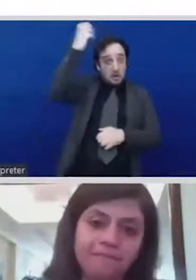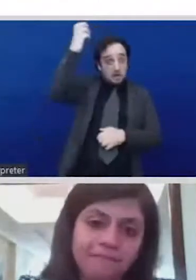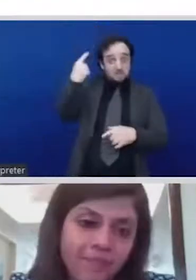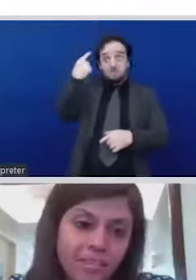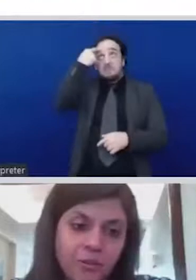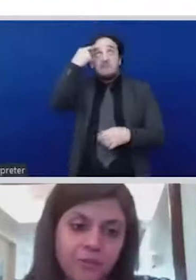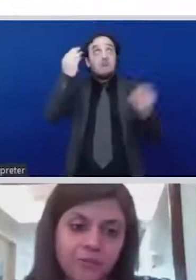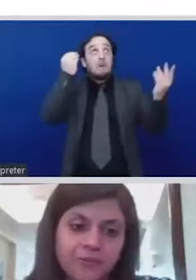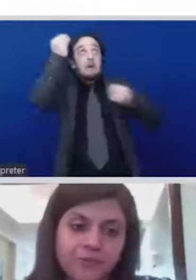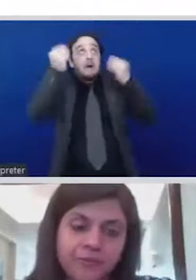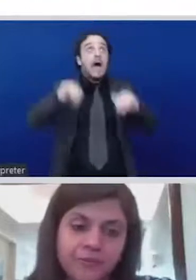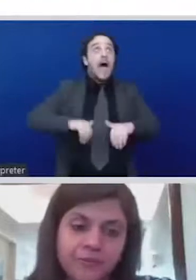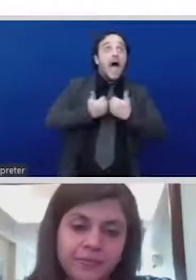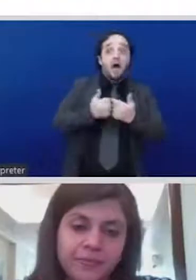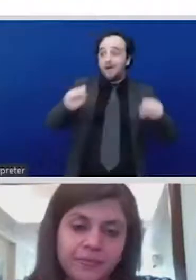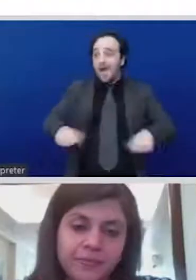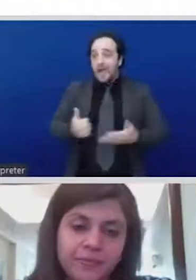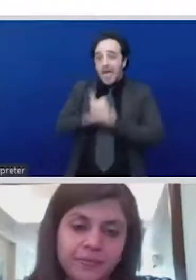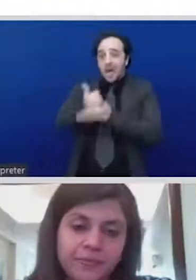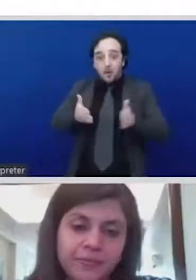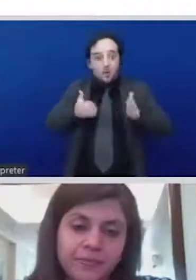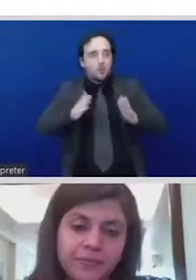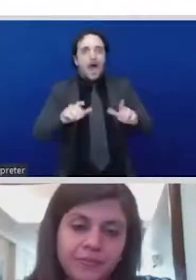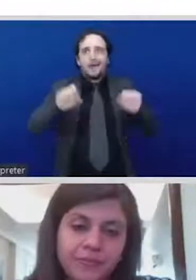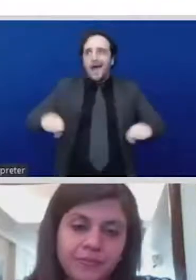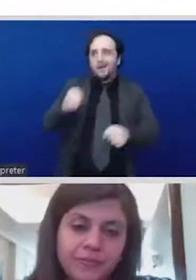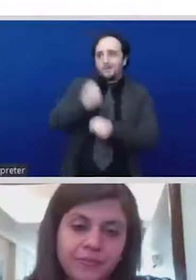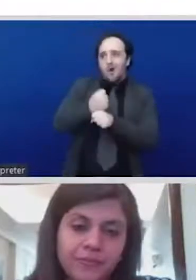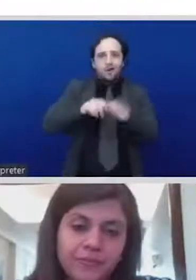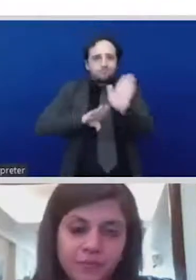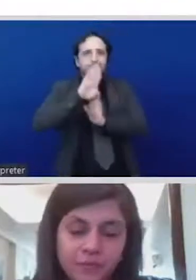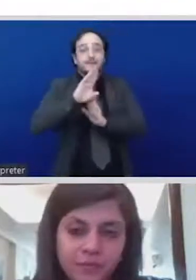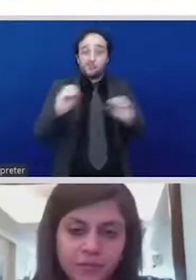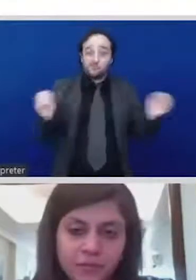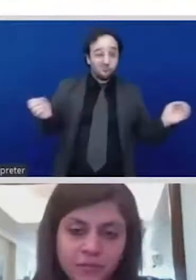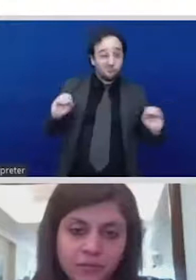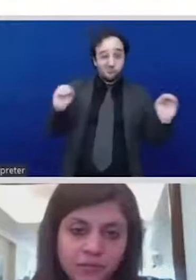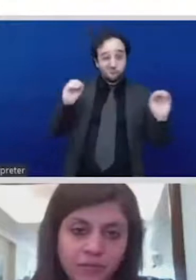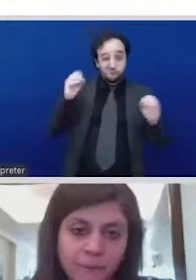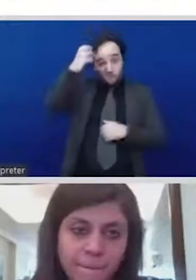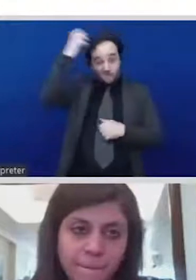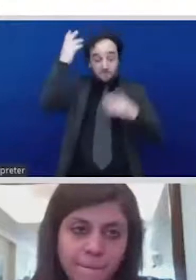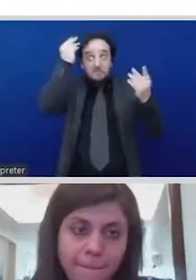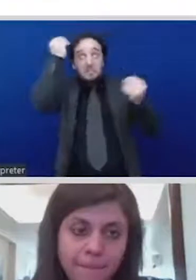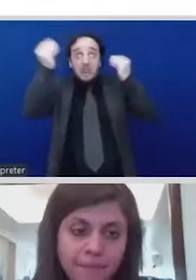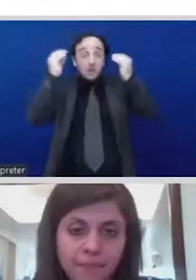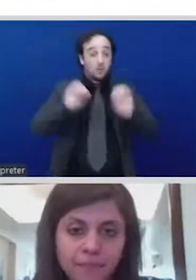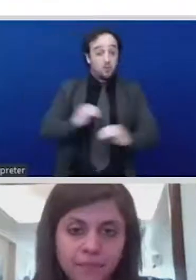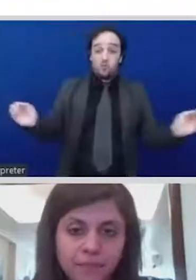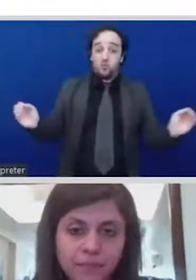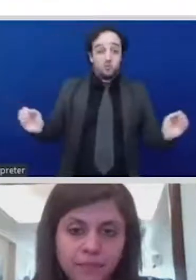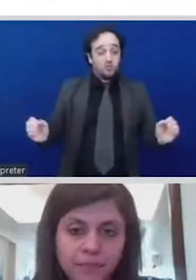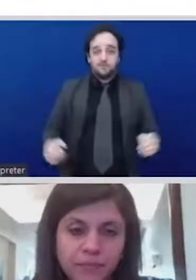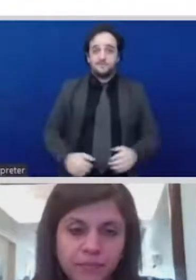thank you thank you thank you that was very very interesting